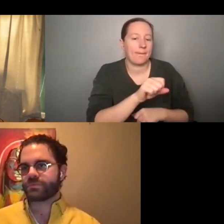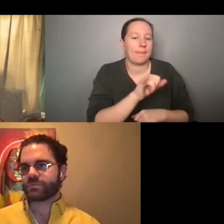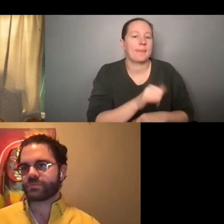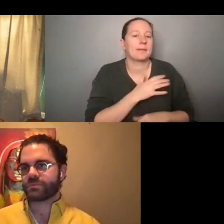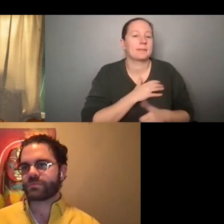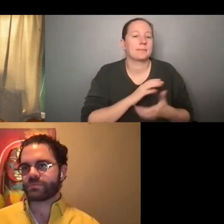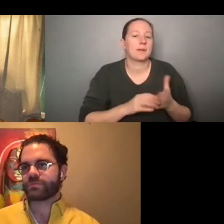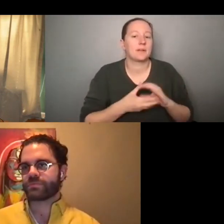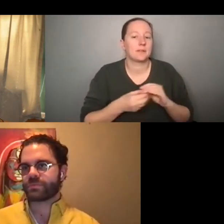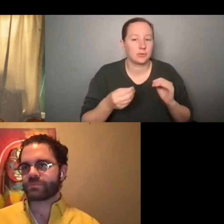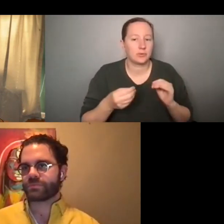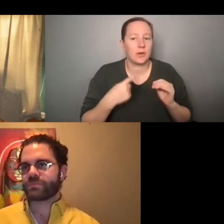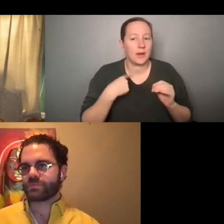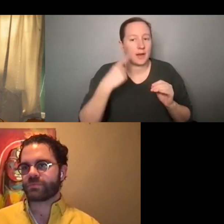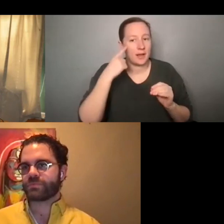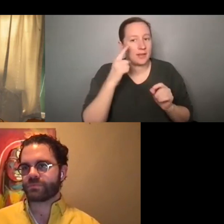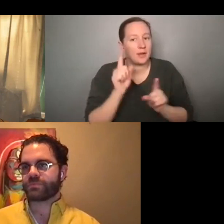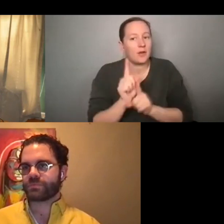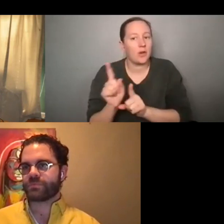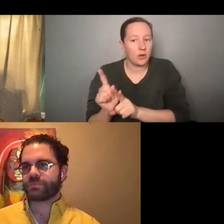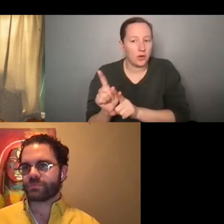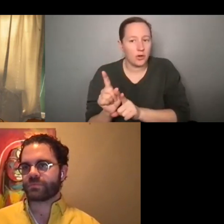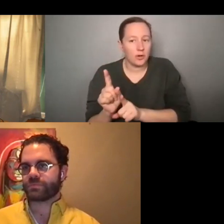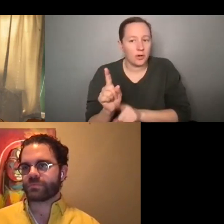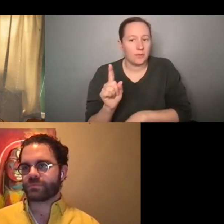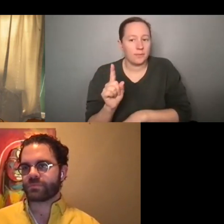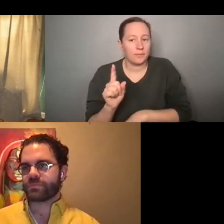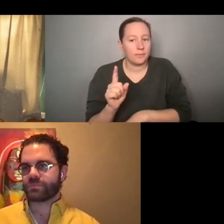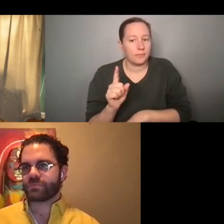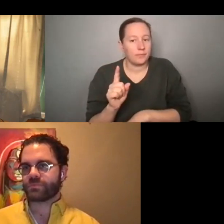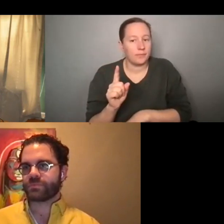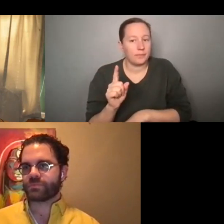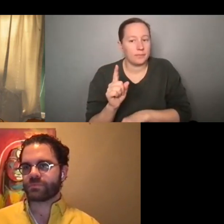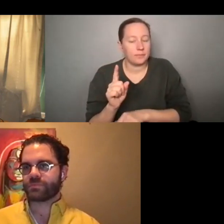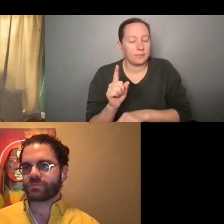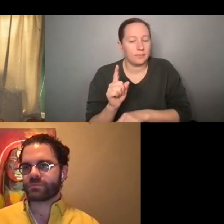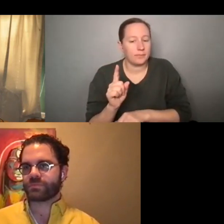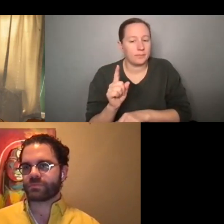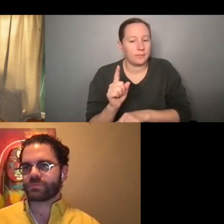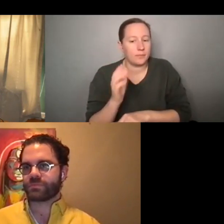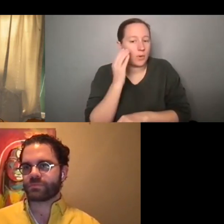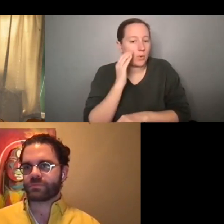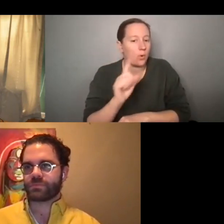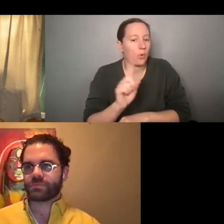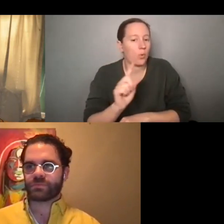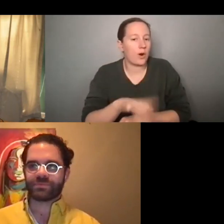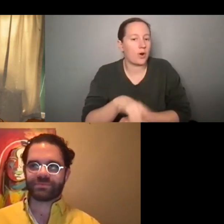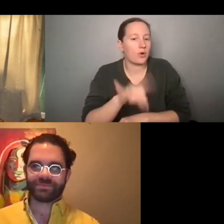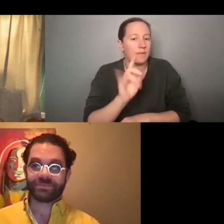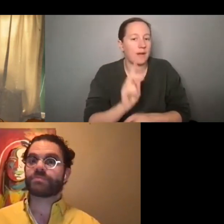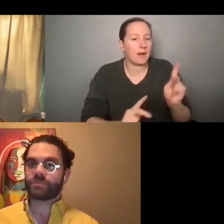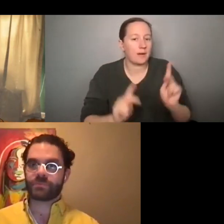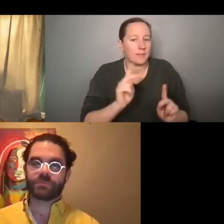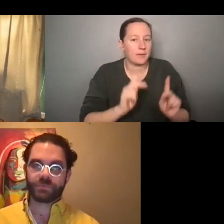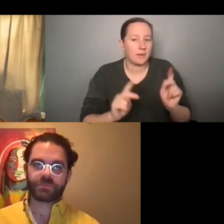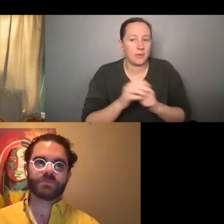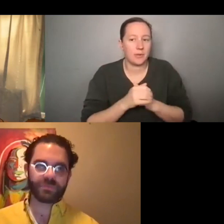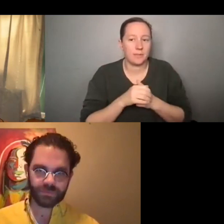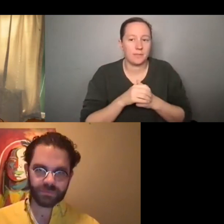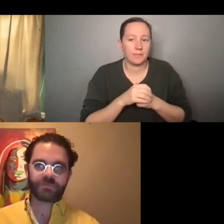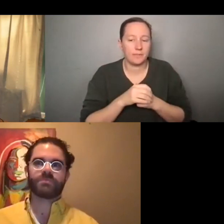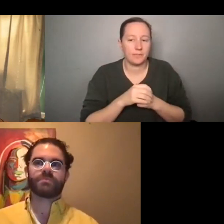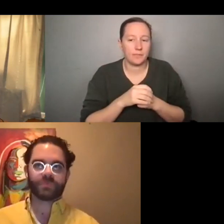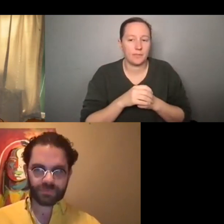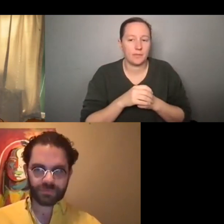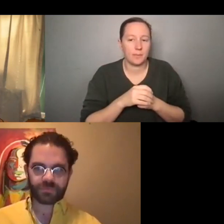story. And I, I think also knowing like where to find people. So, so